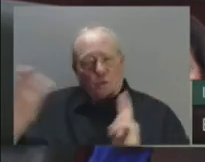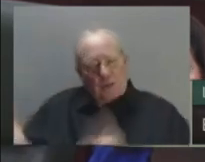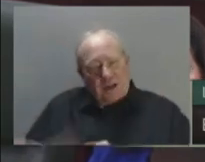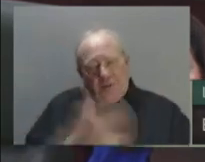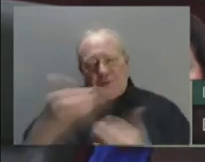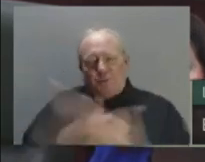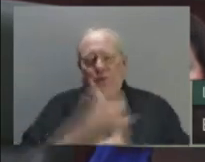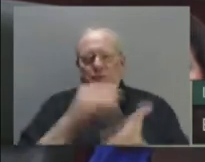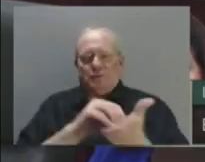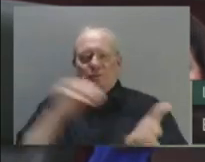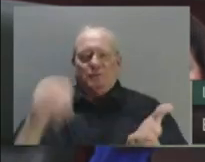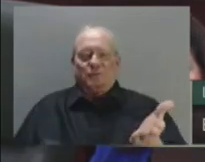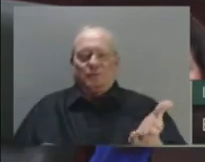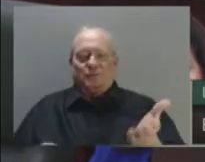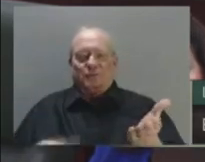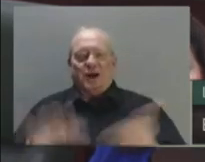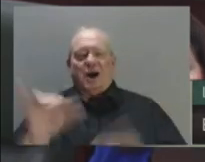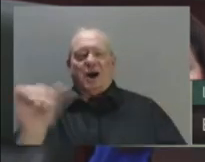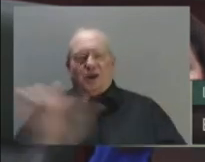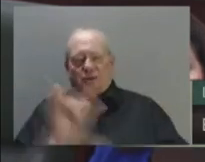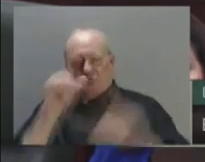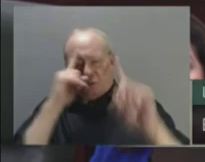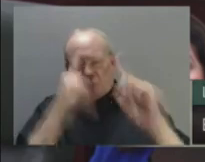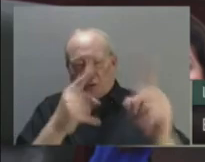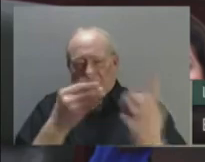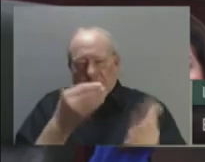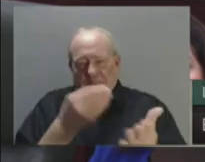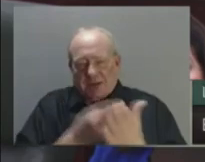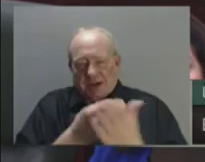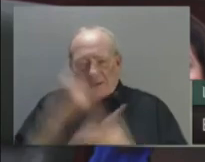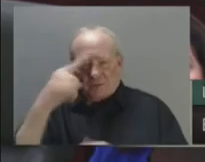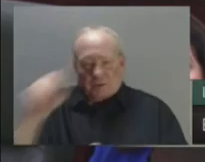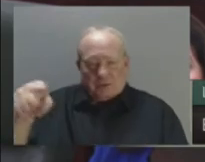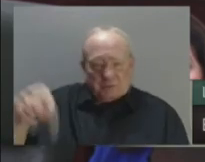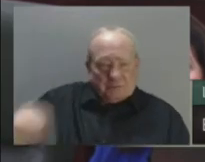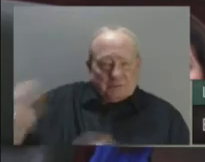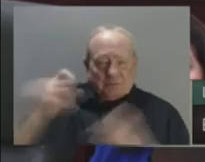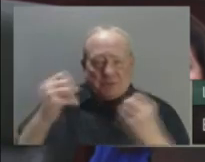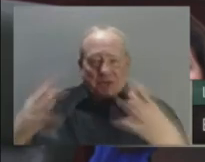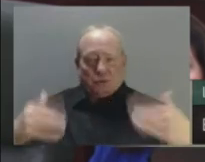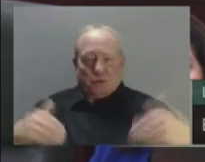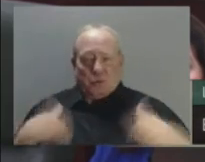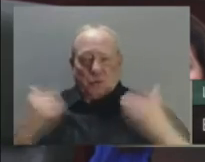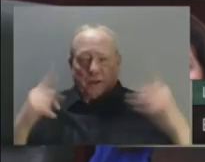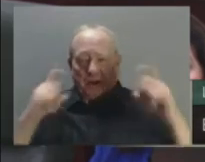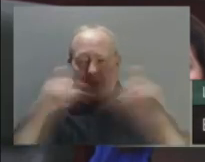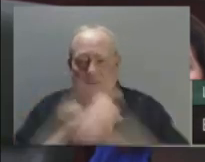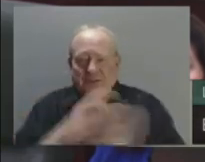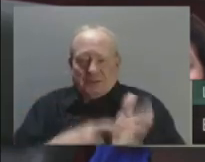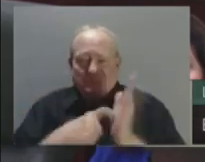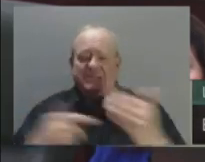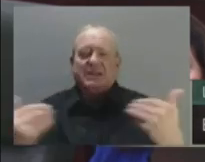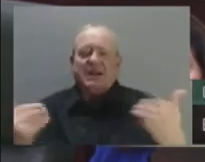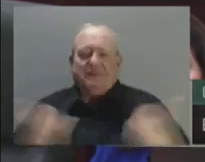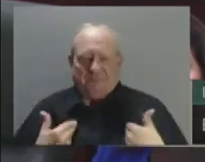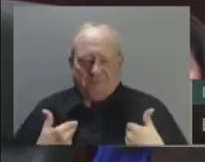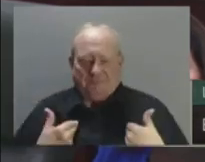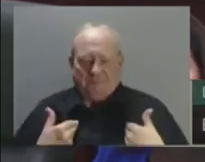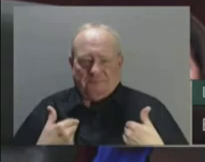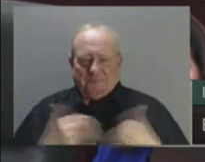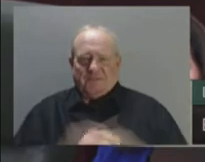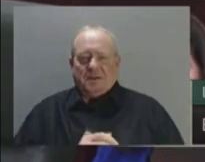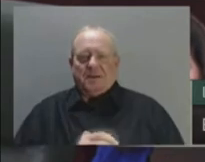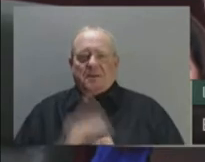complex needs of our youth. Budget 23 increases funding for school bus transportation, offsetting rising